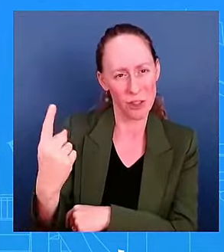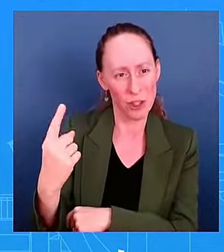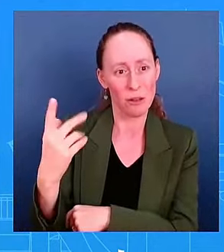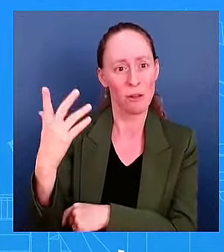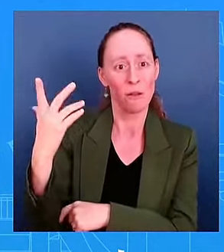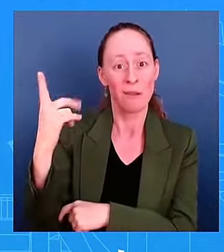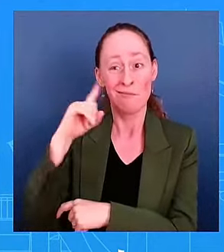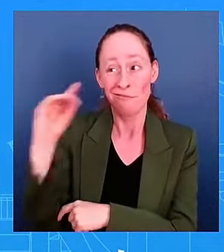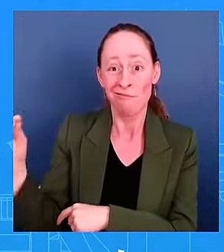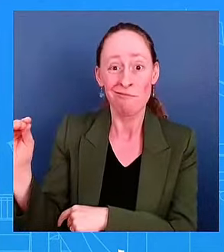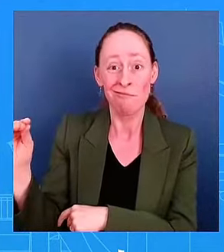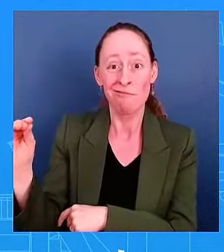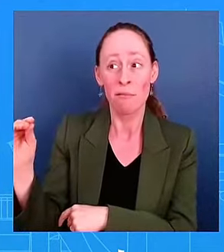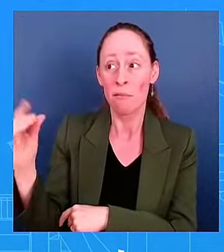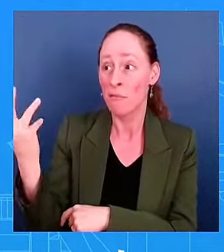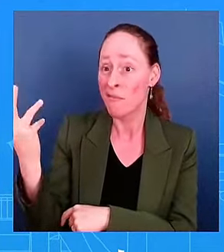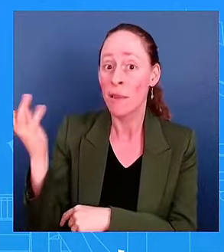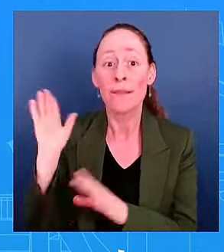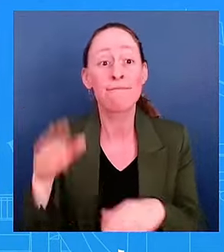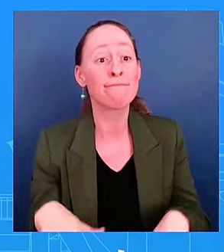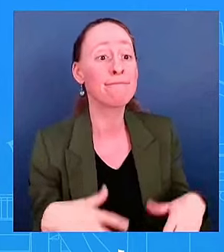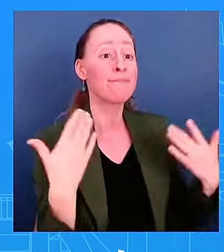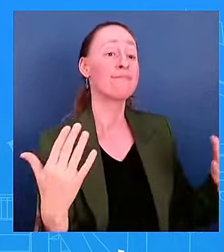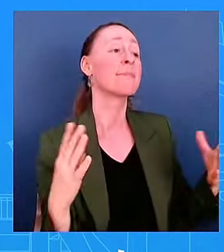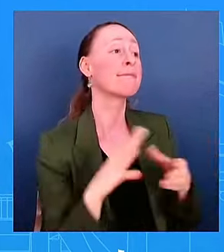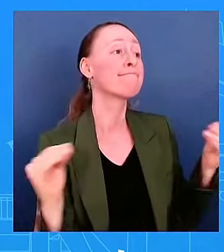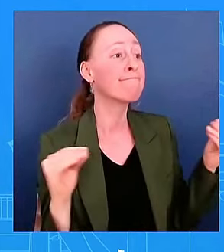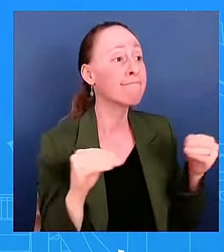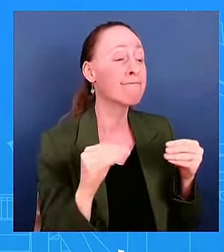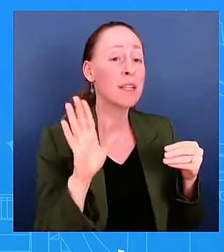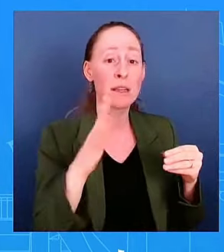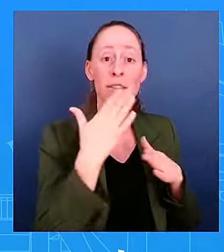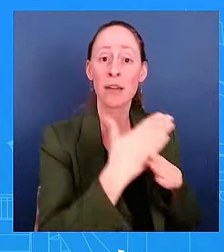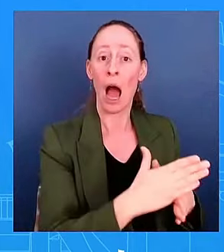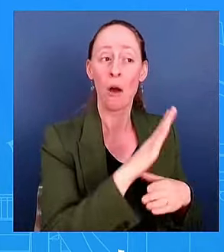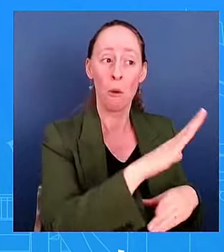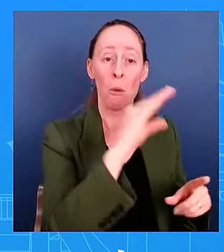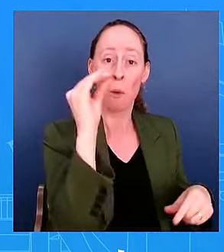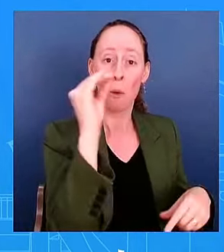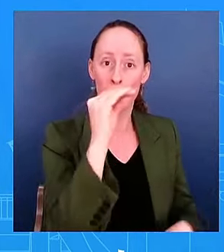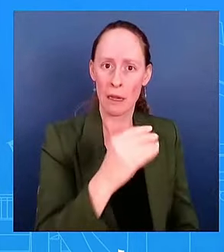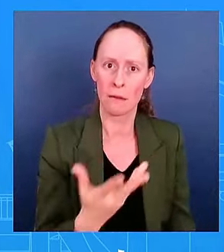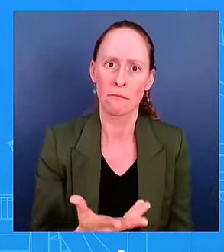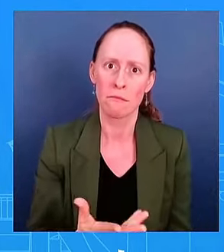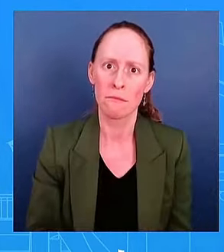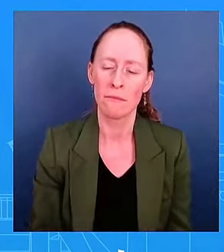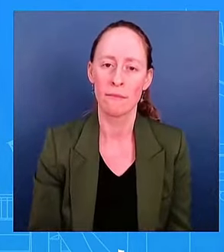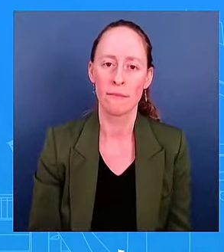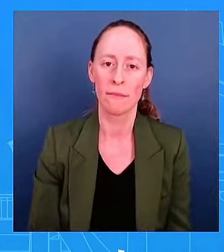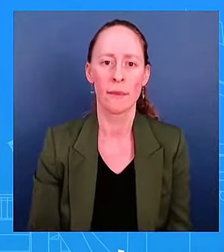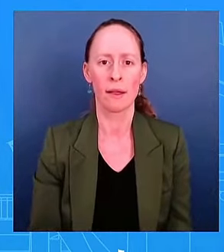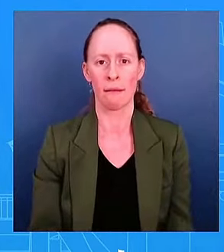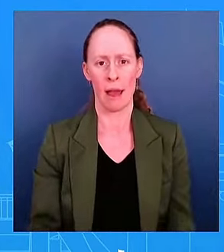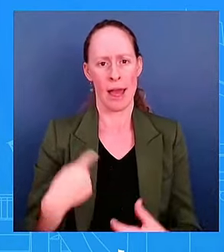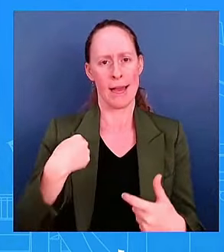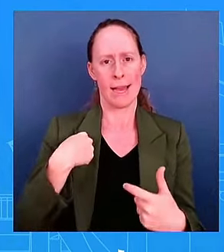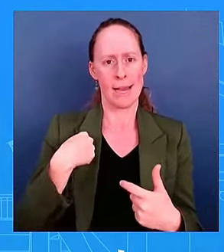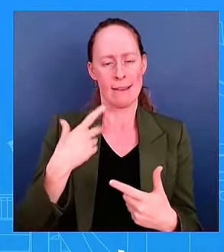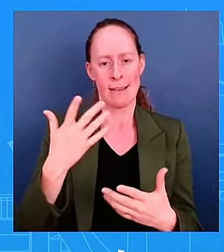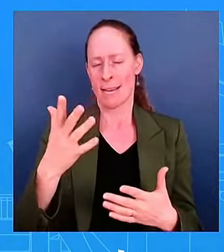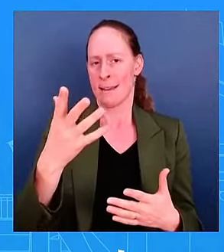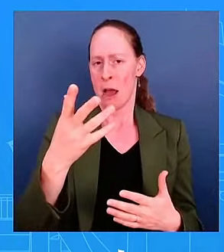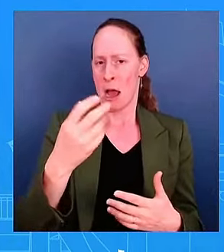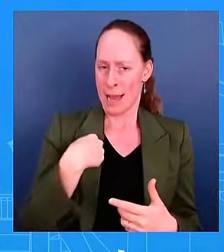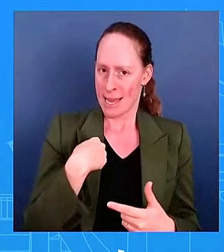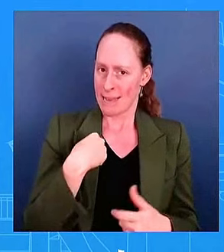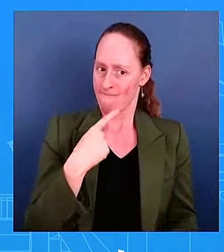speak to the outreach that he made. I have not spoken to the Office of Leg Affairs, so I can't speak to that. What I can say is the president certainly